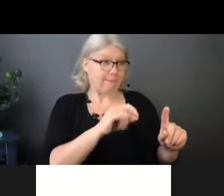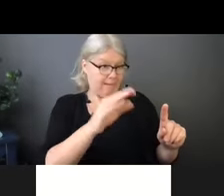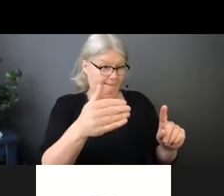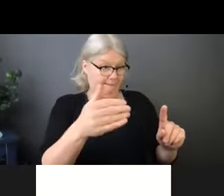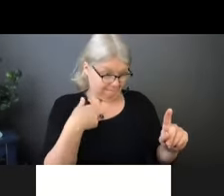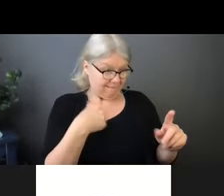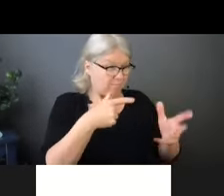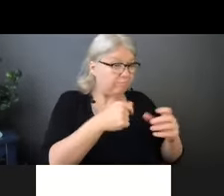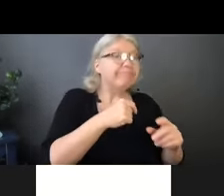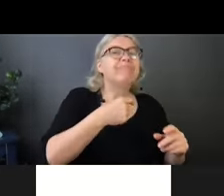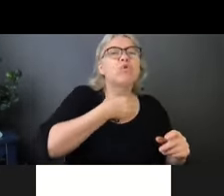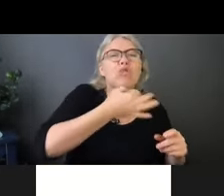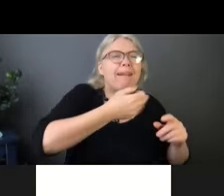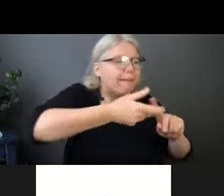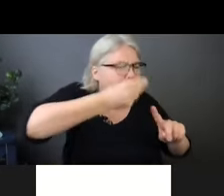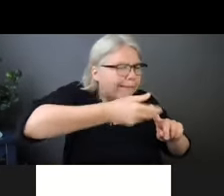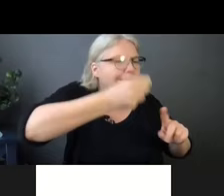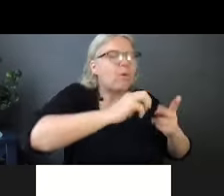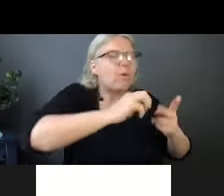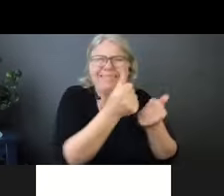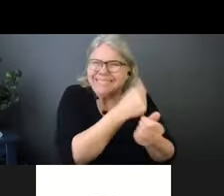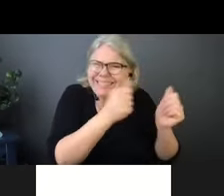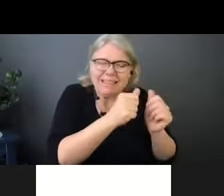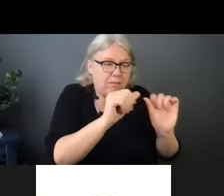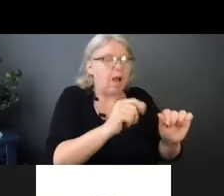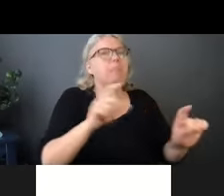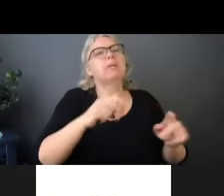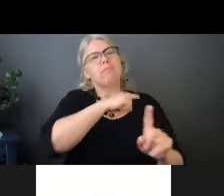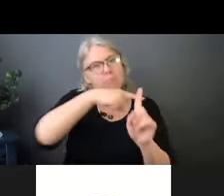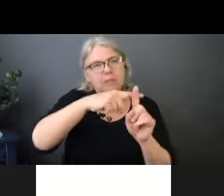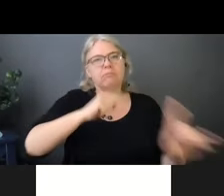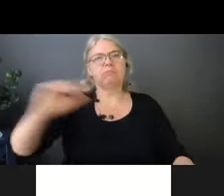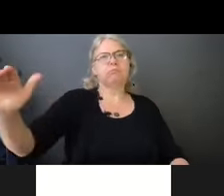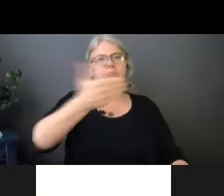would have to wear an N95 for that.